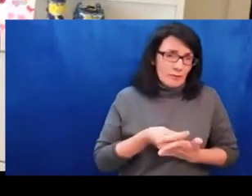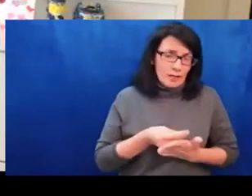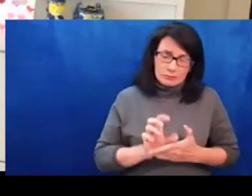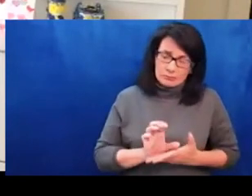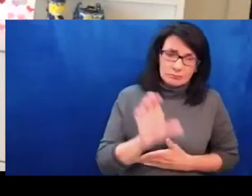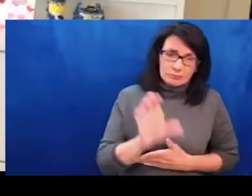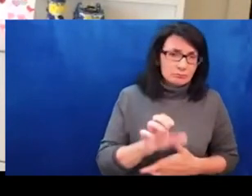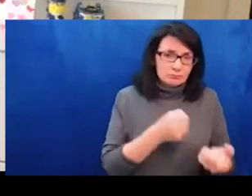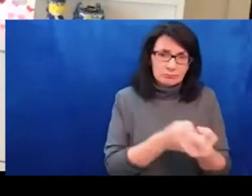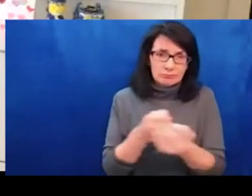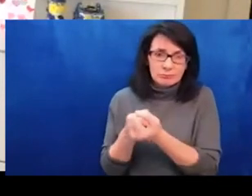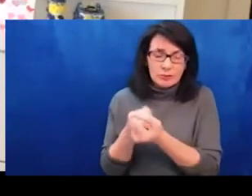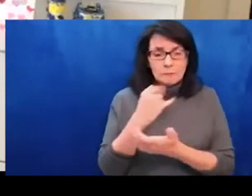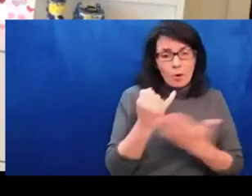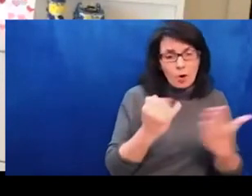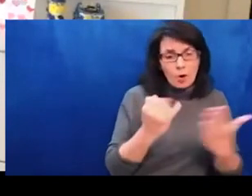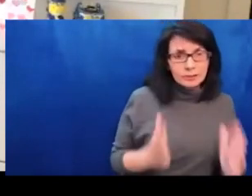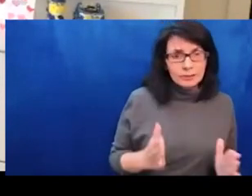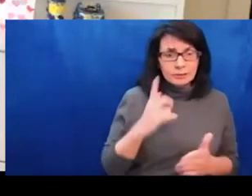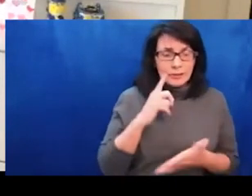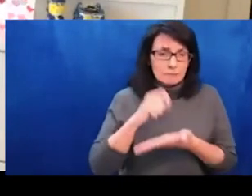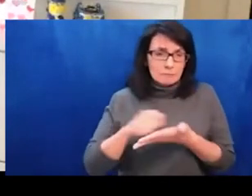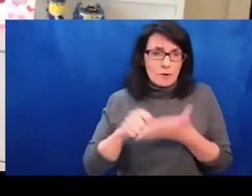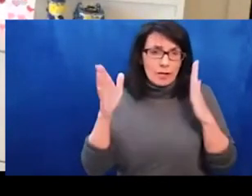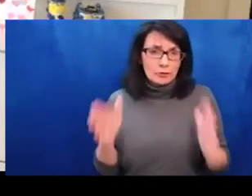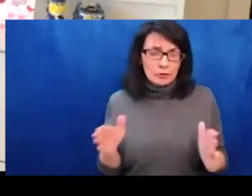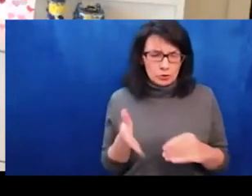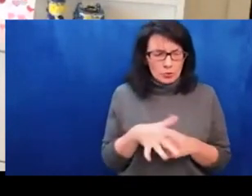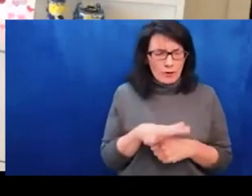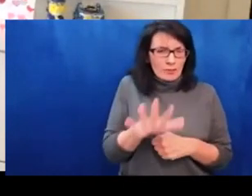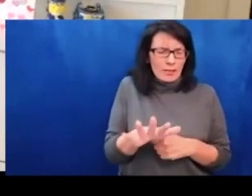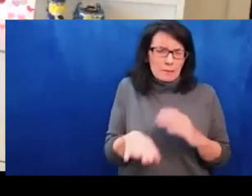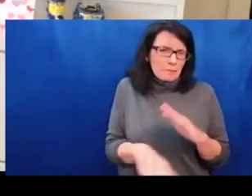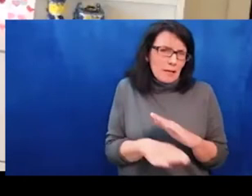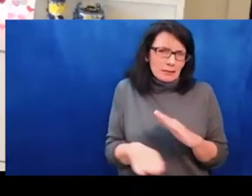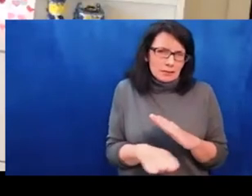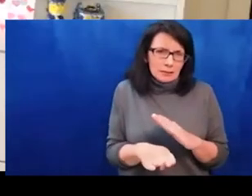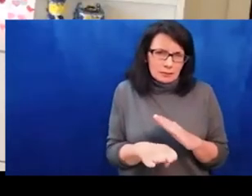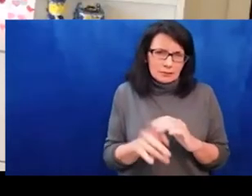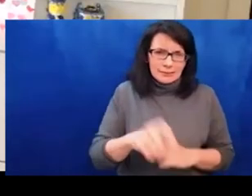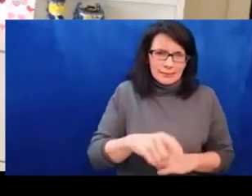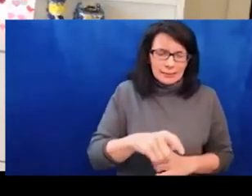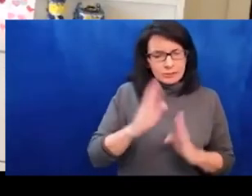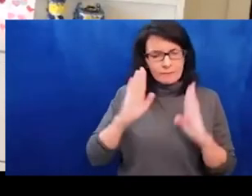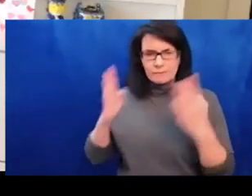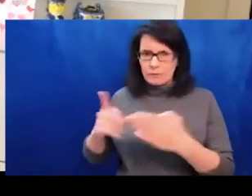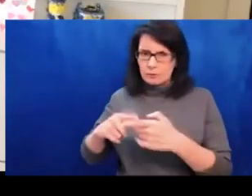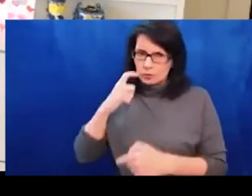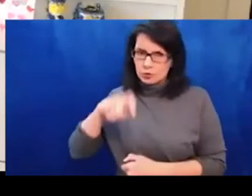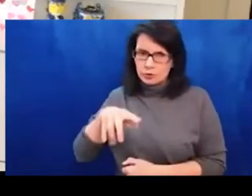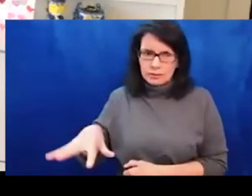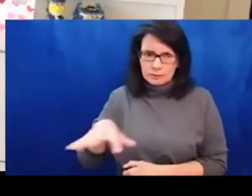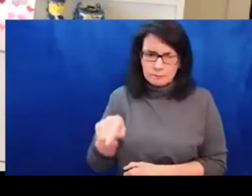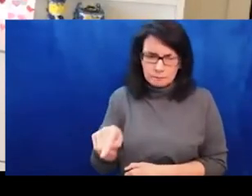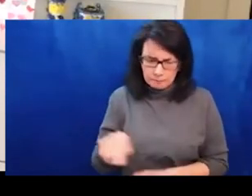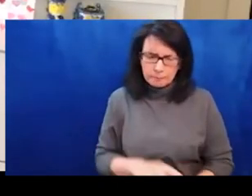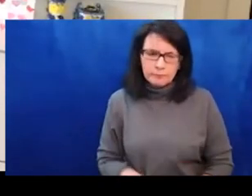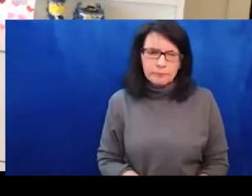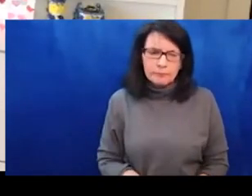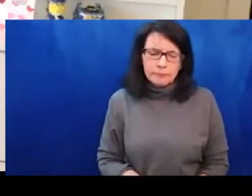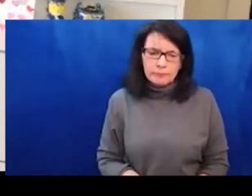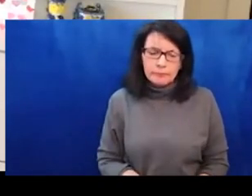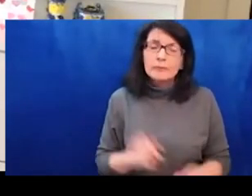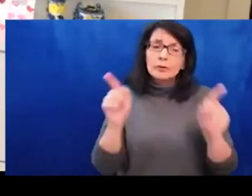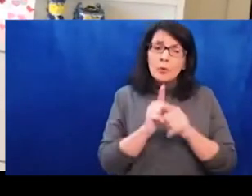groups in times of war and crisis. Here, I will note that there are also regional artists who are seeking assistance from